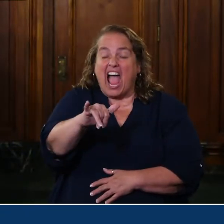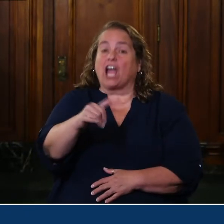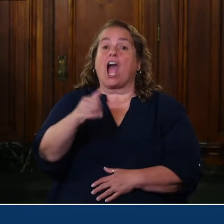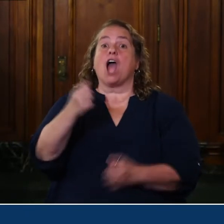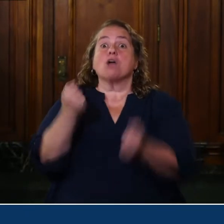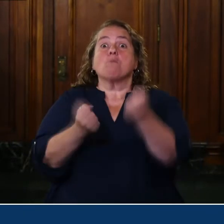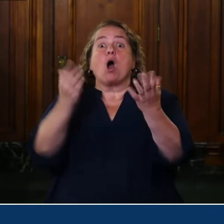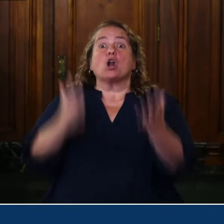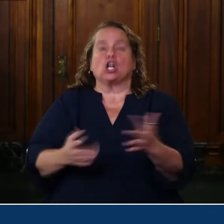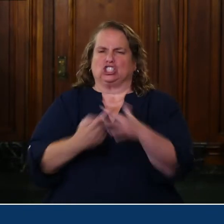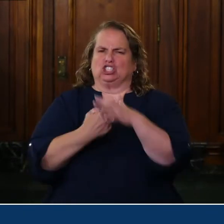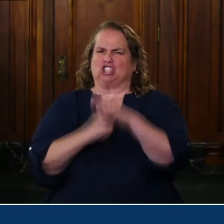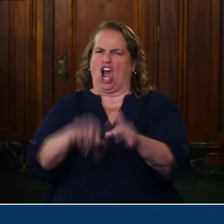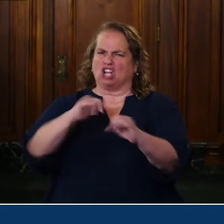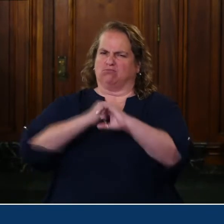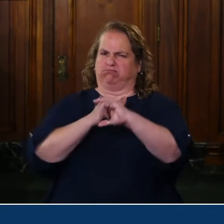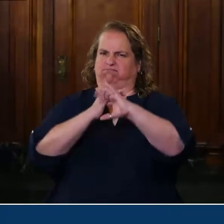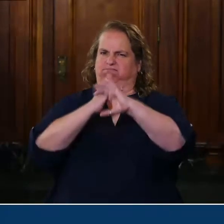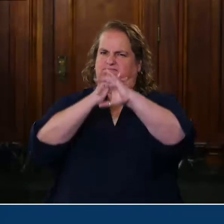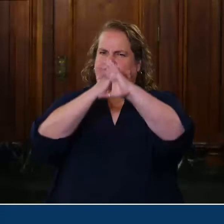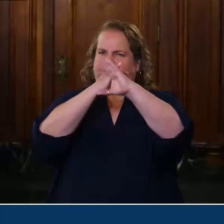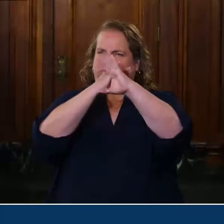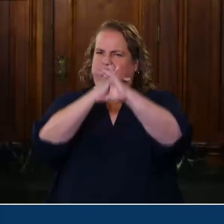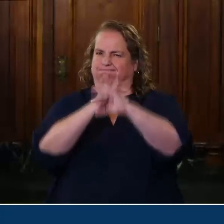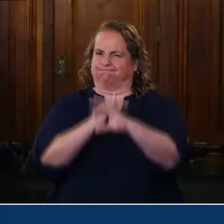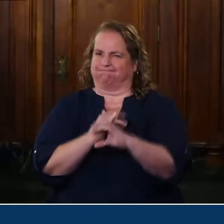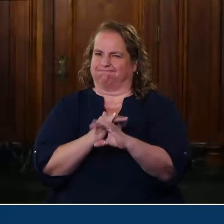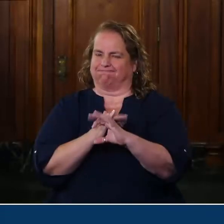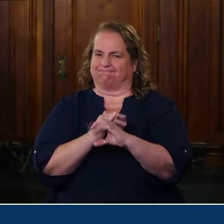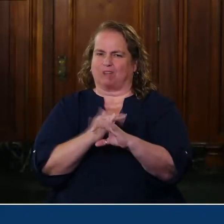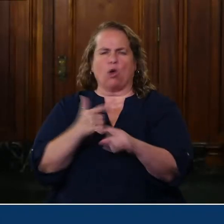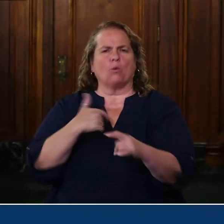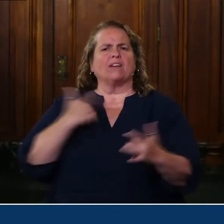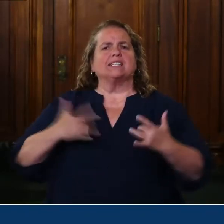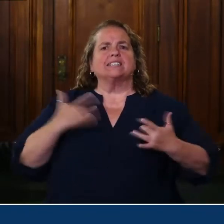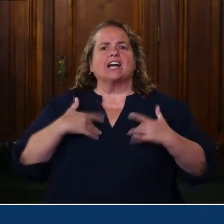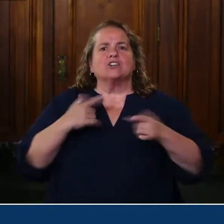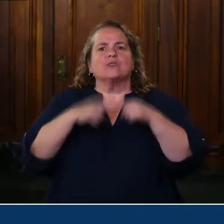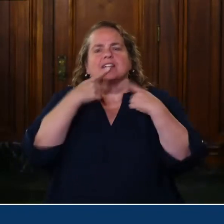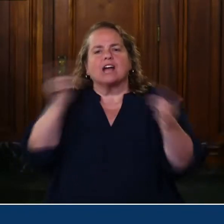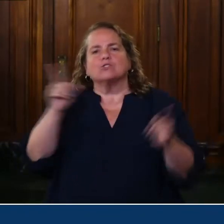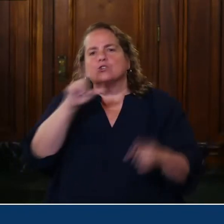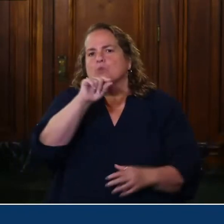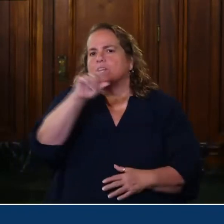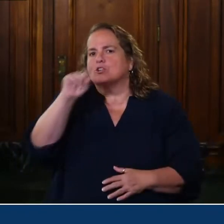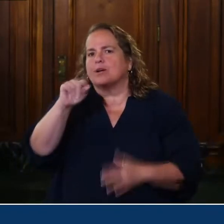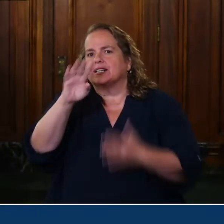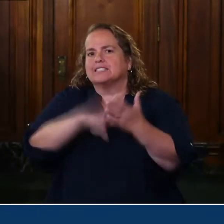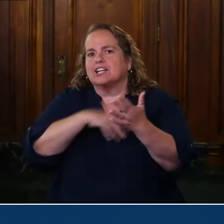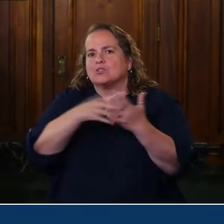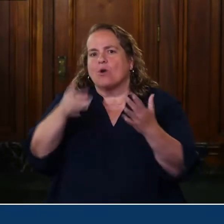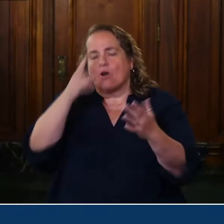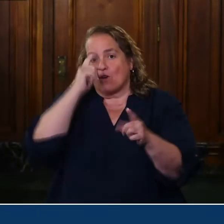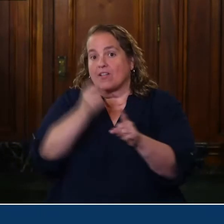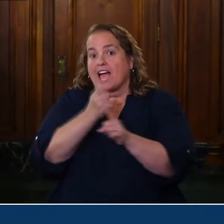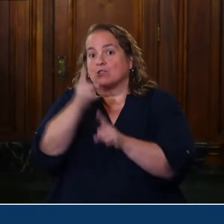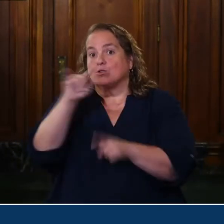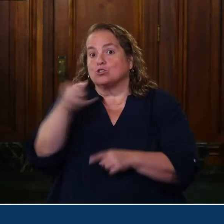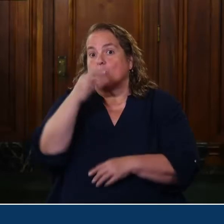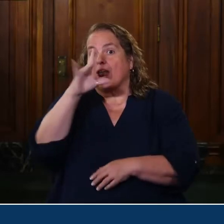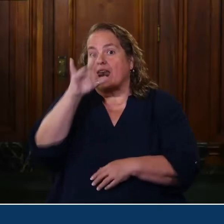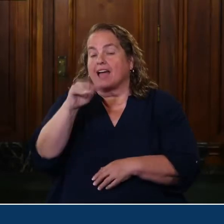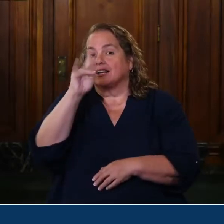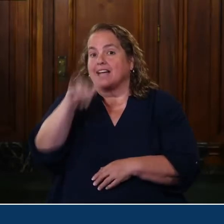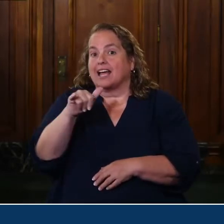your pitch! NASCAR is pleased and excited to announce the 2020 schedule for the annual July weekend at Kentucky